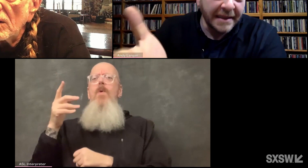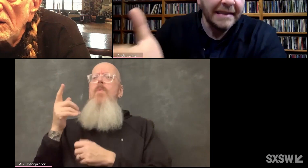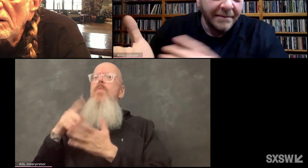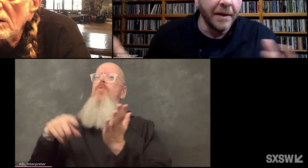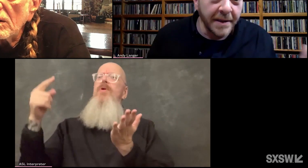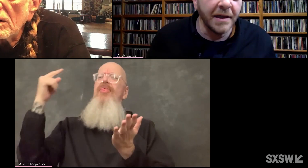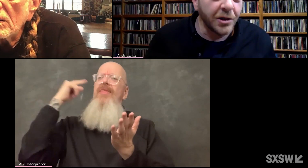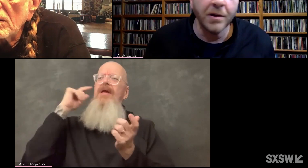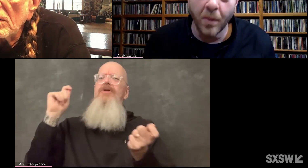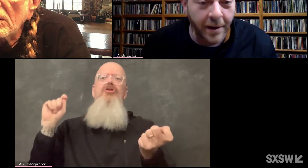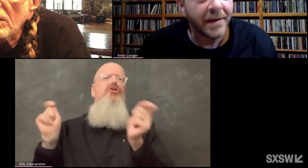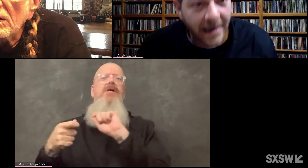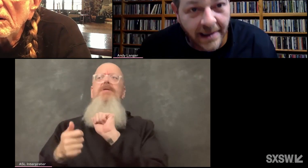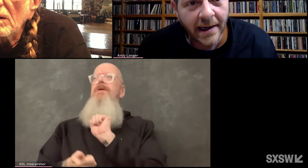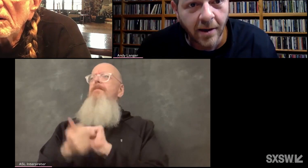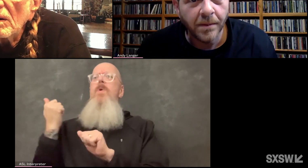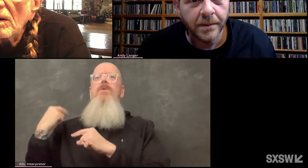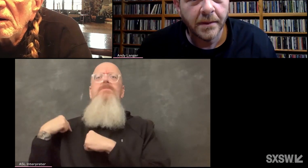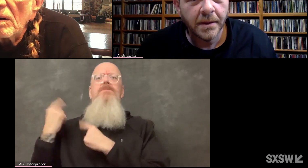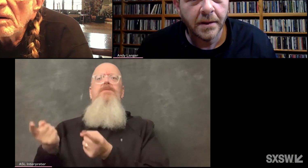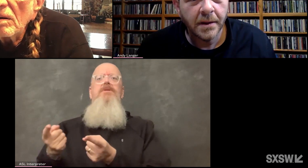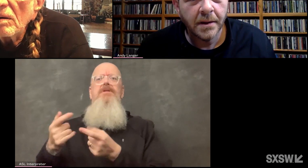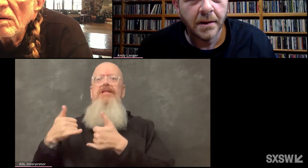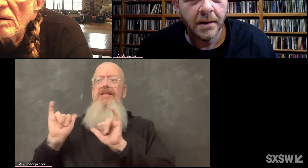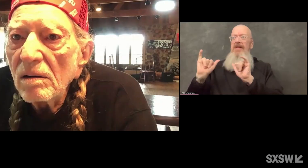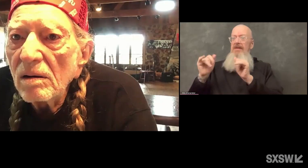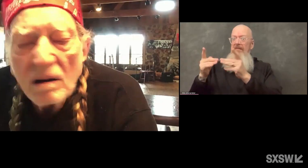they're still in a position where they need help.